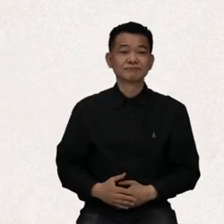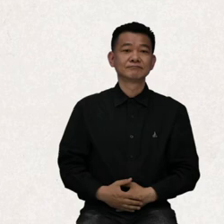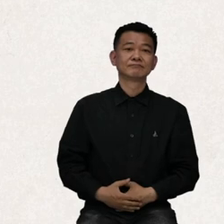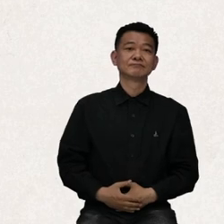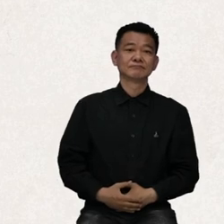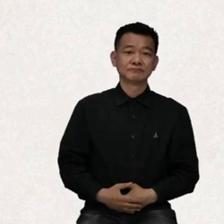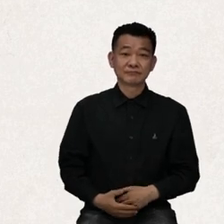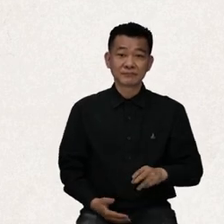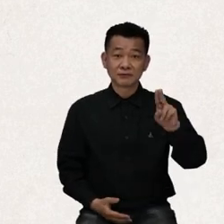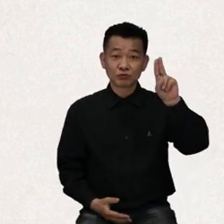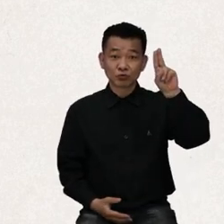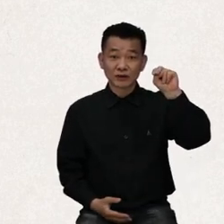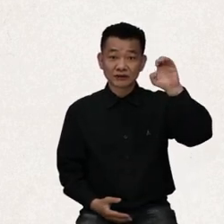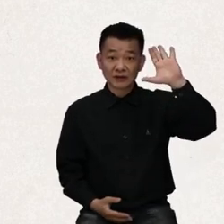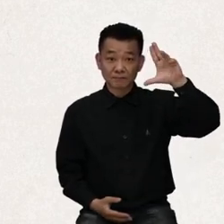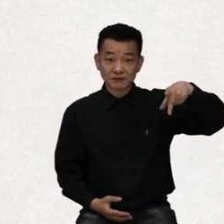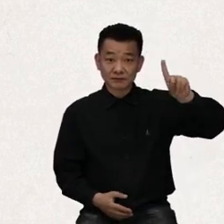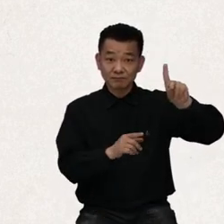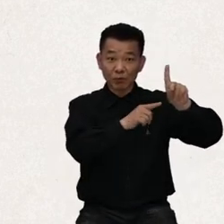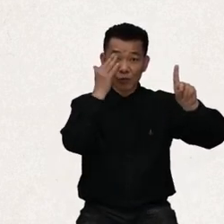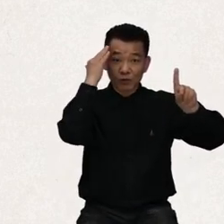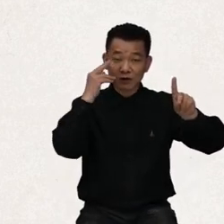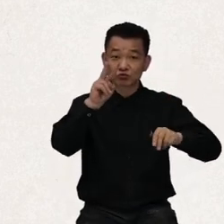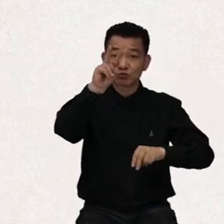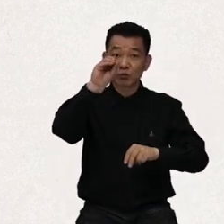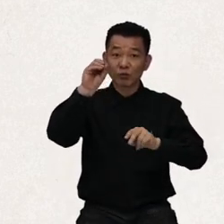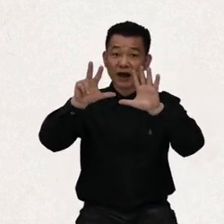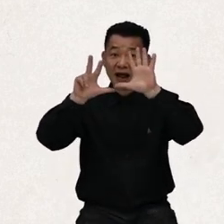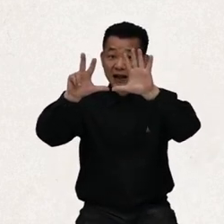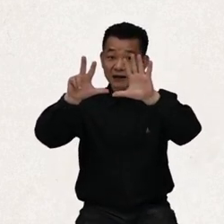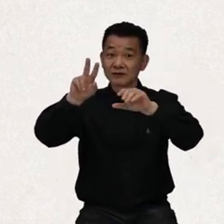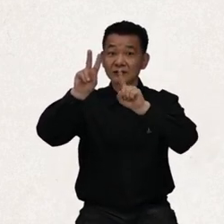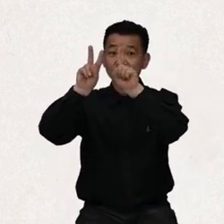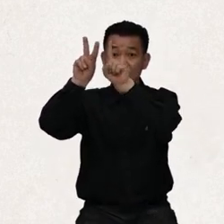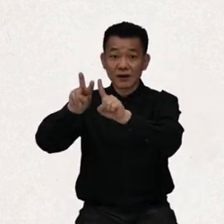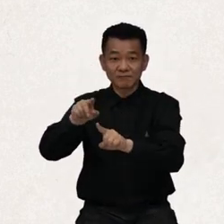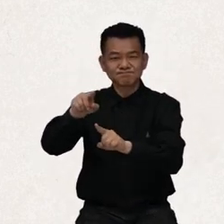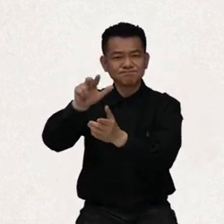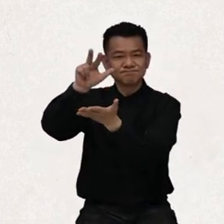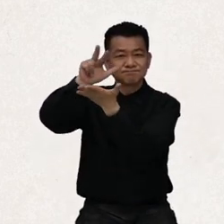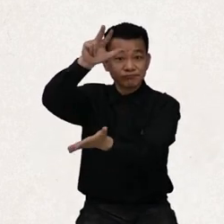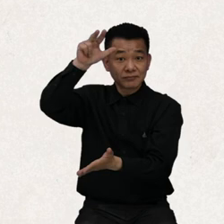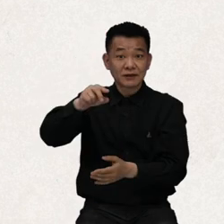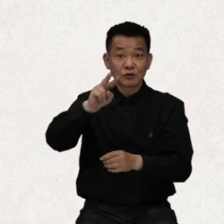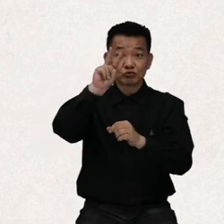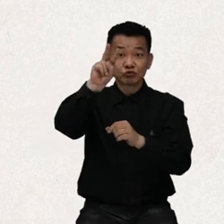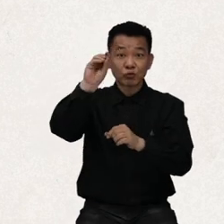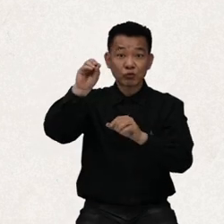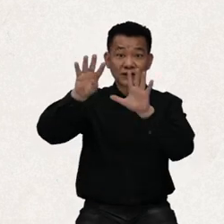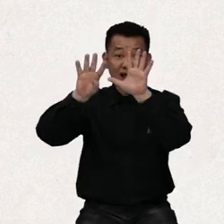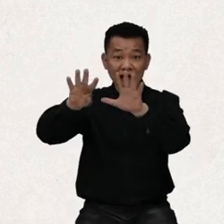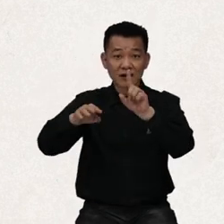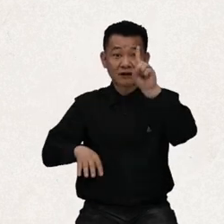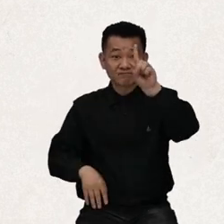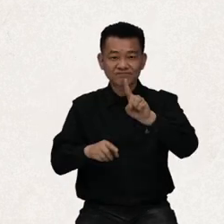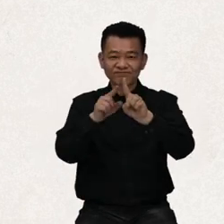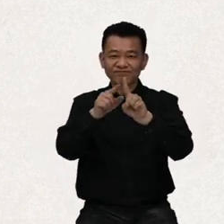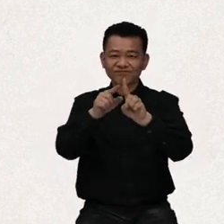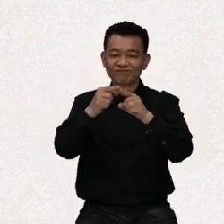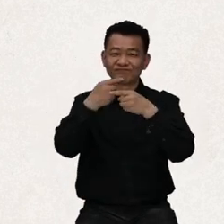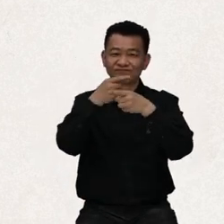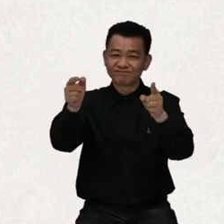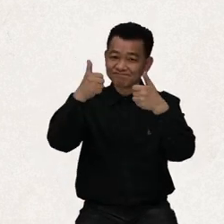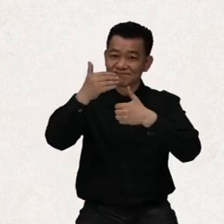In the case of Korea, the UN CRPD was ratified in December 2008 and enacted in January